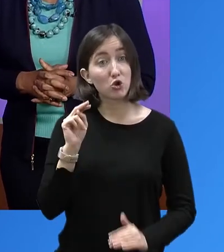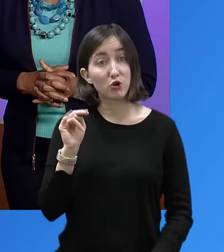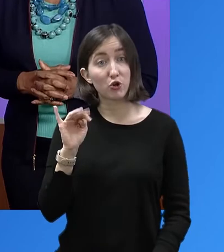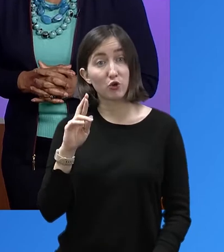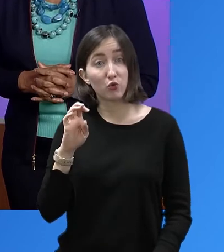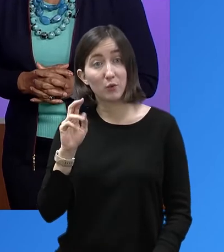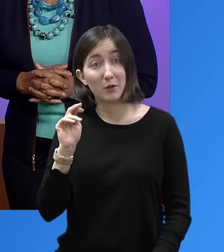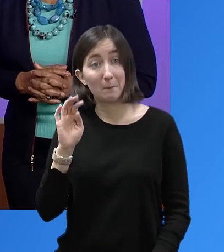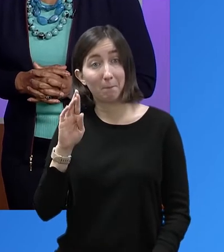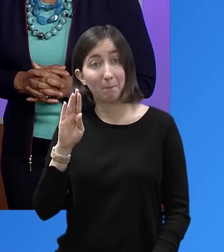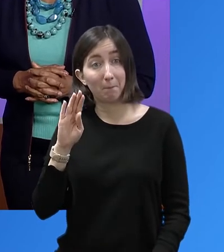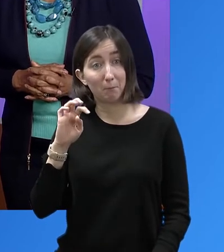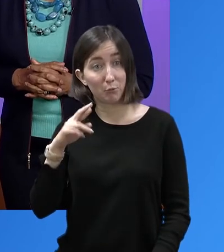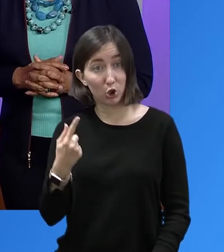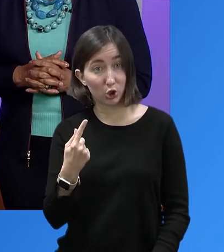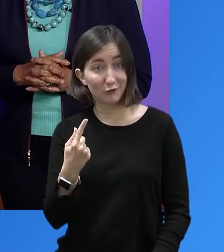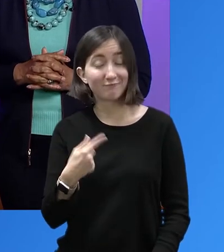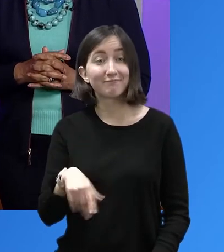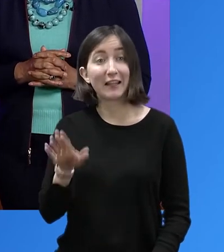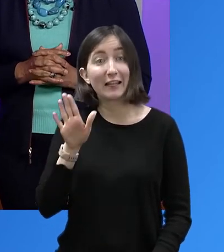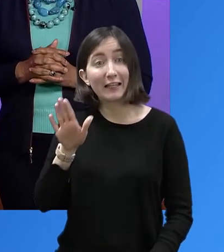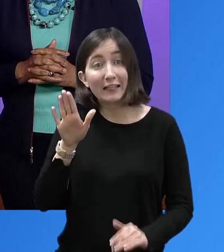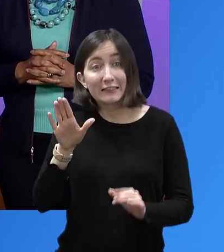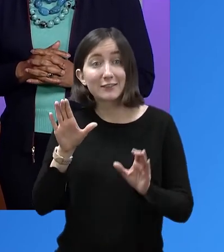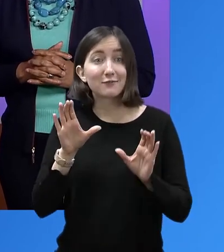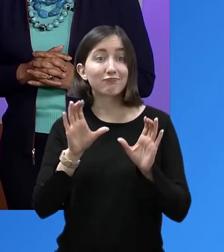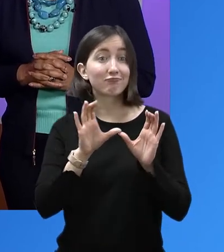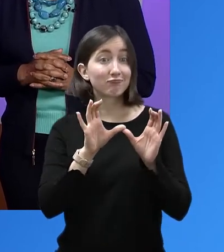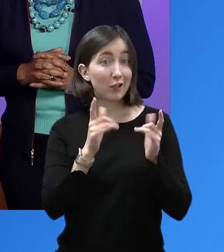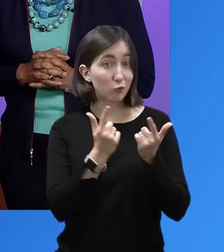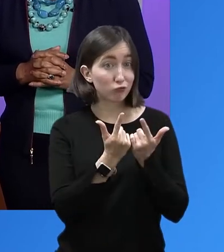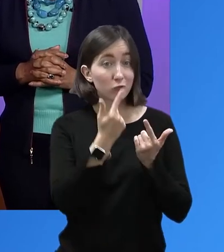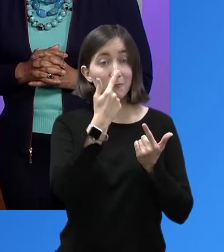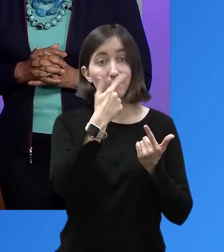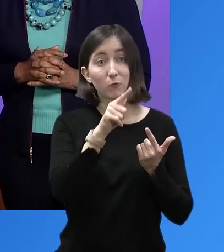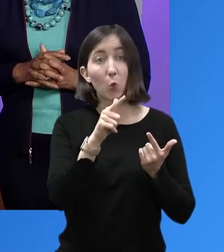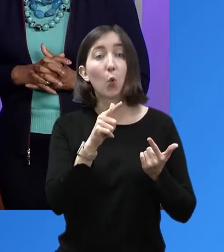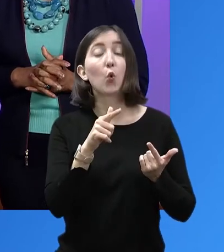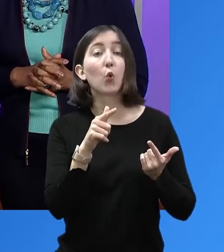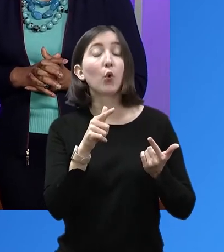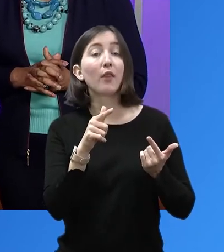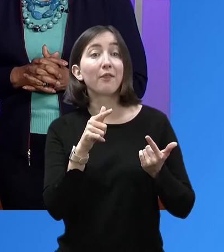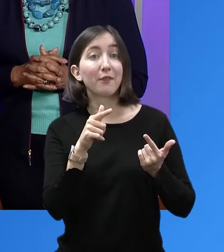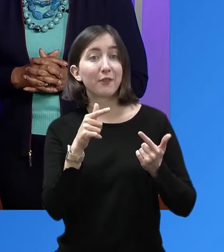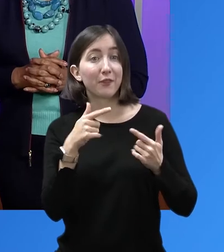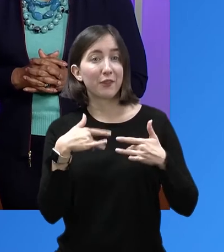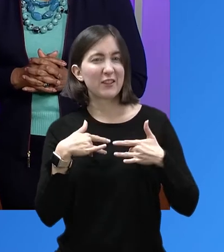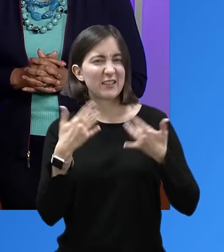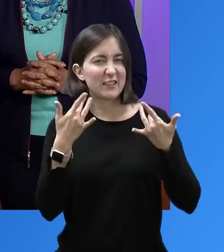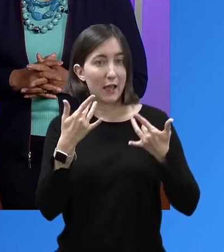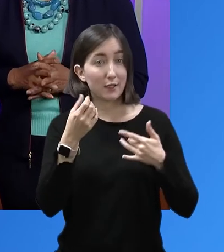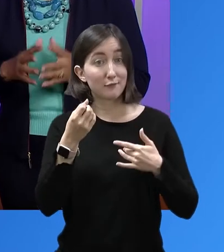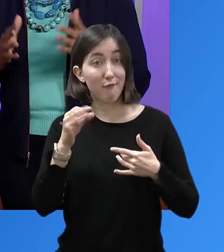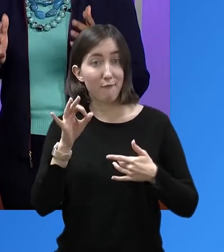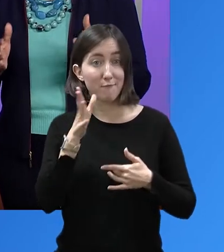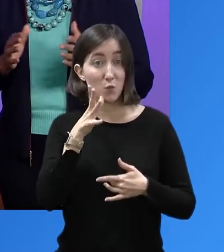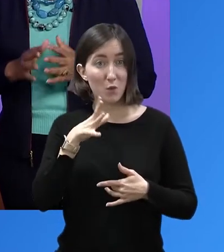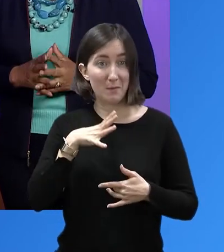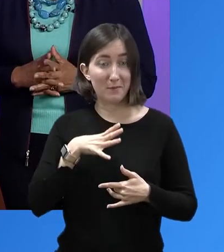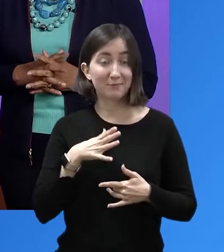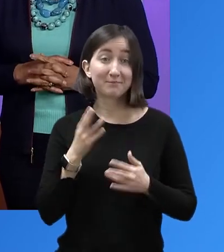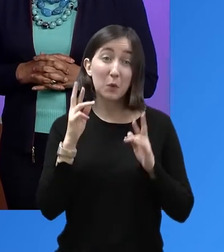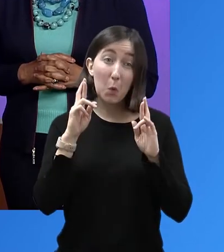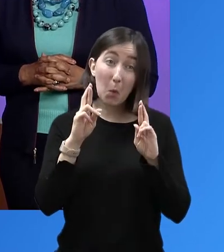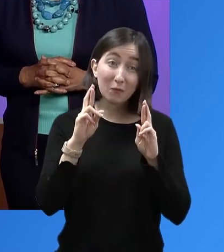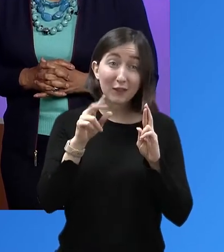on the Status of Women, we think that you will enjoy immensely these three-part series. Once